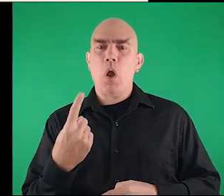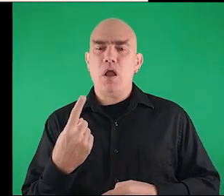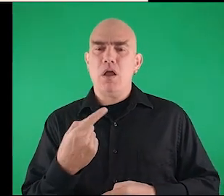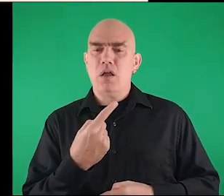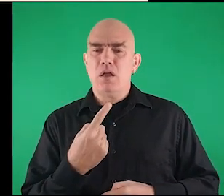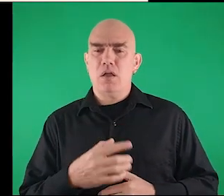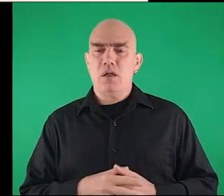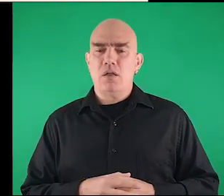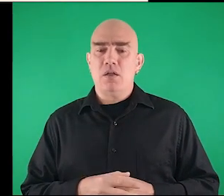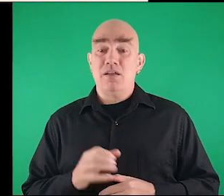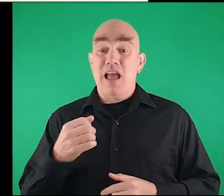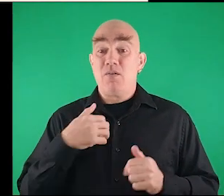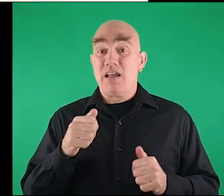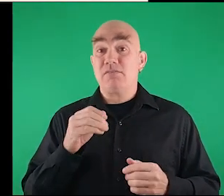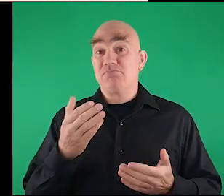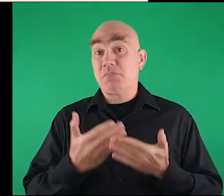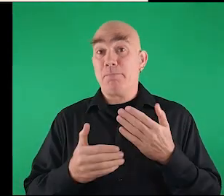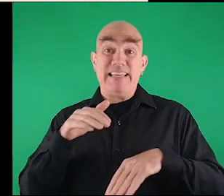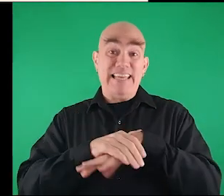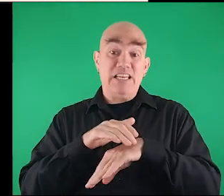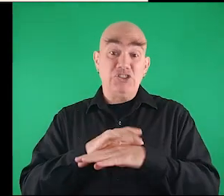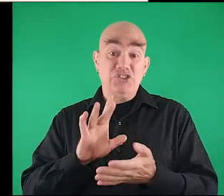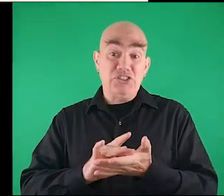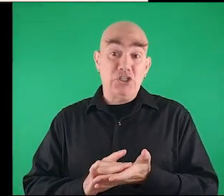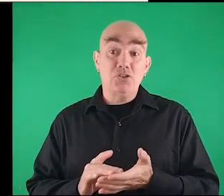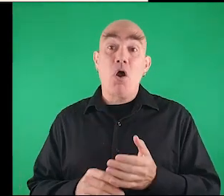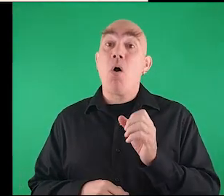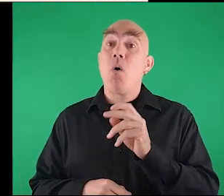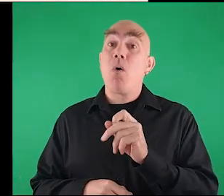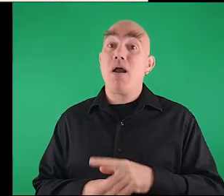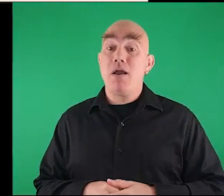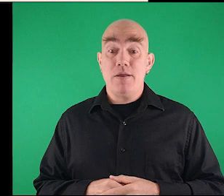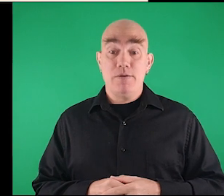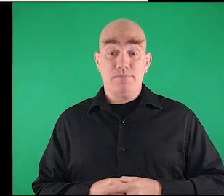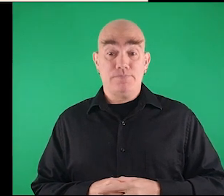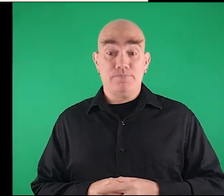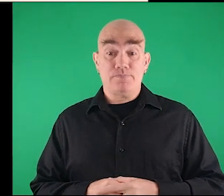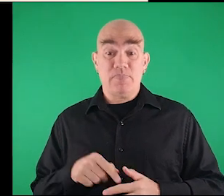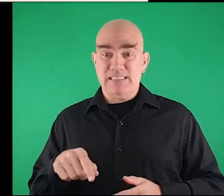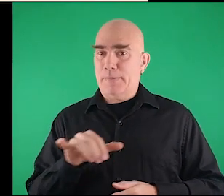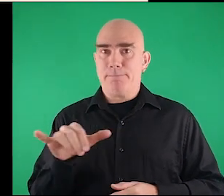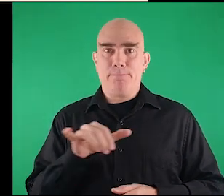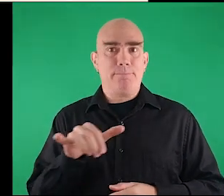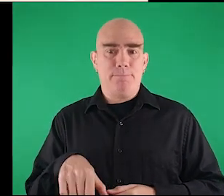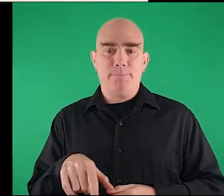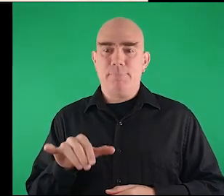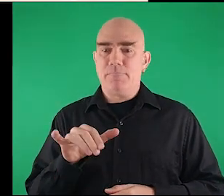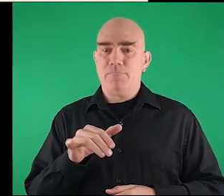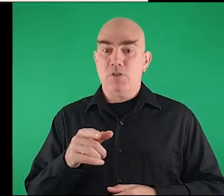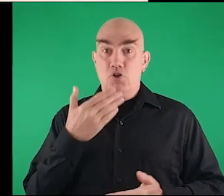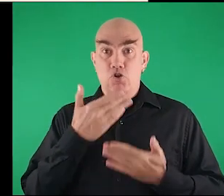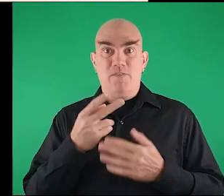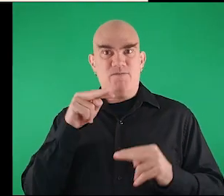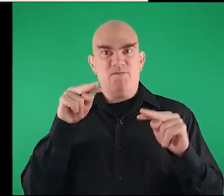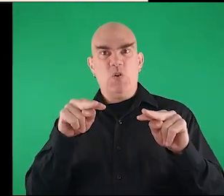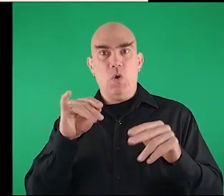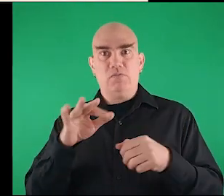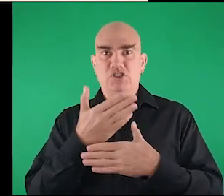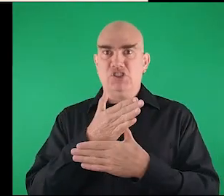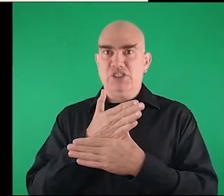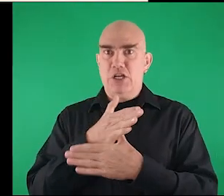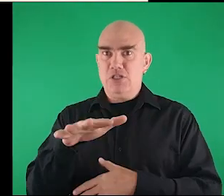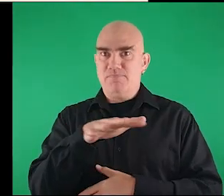about this one? We English stickers. Yeah. Okay. Yeah. This is the same. This is